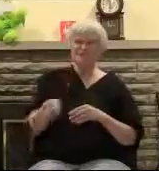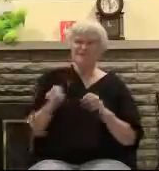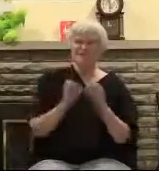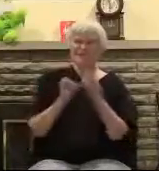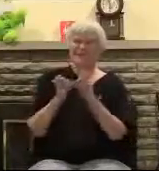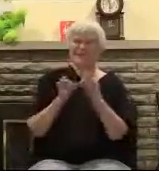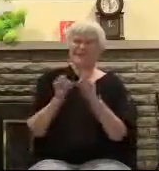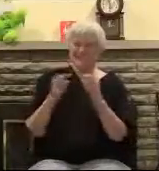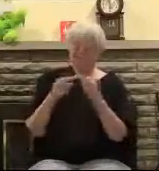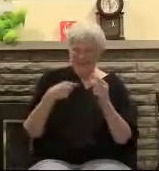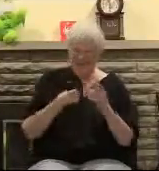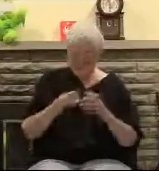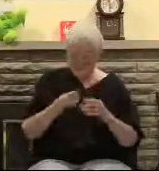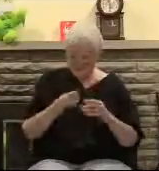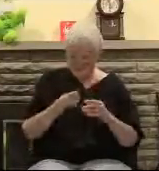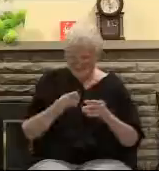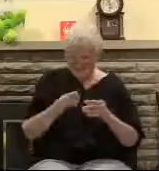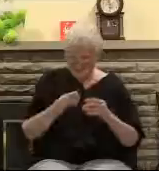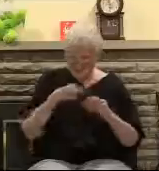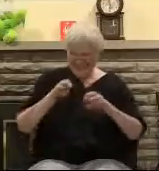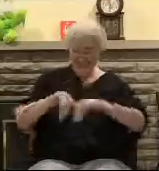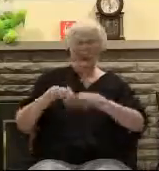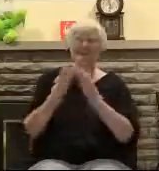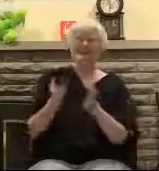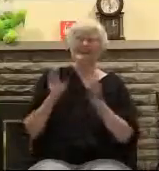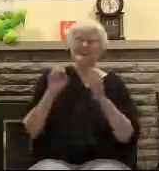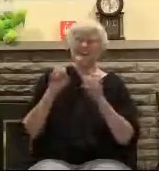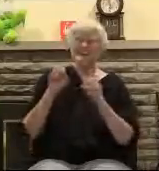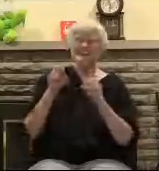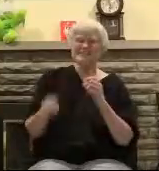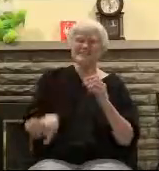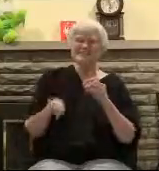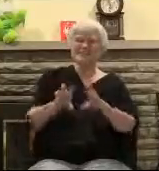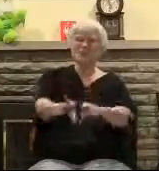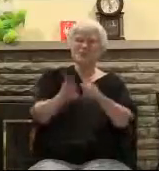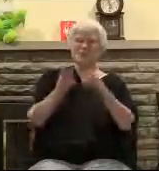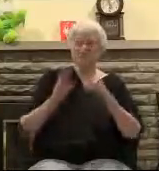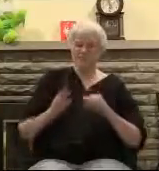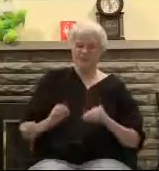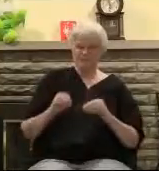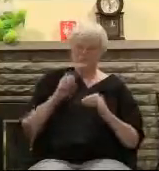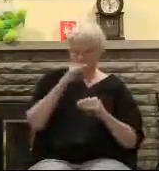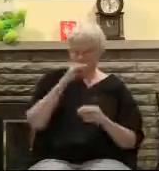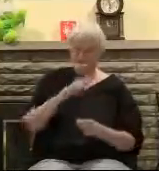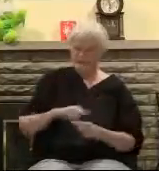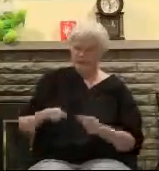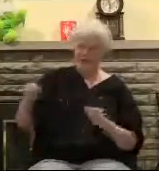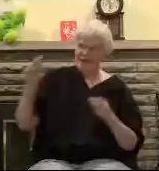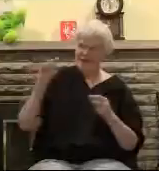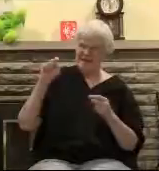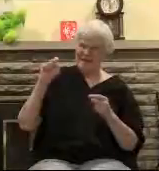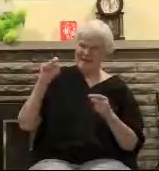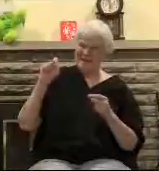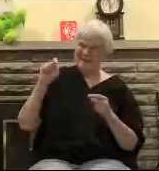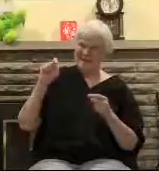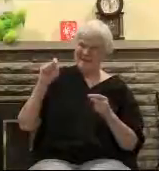explain to me, you explain to me this. How is there a tomb in a place where tombs are